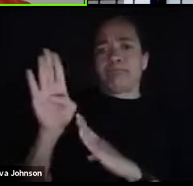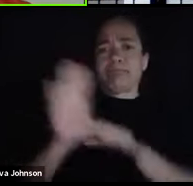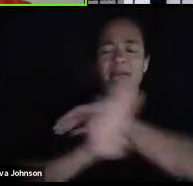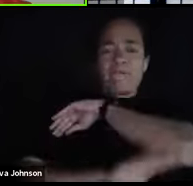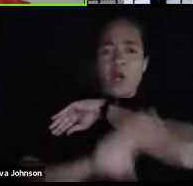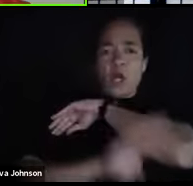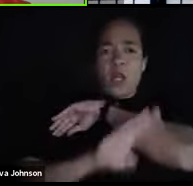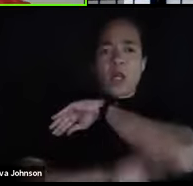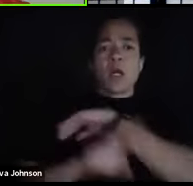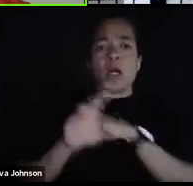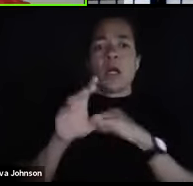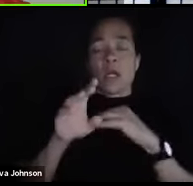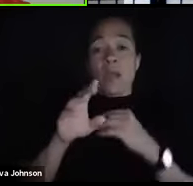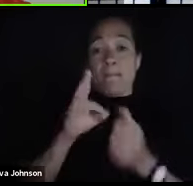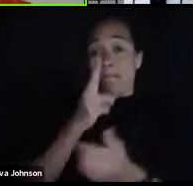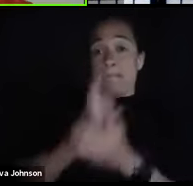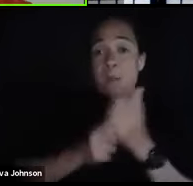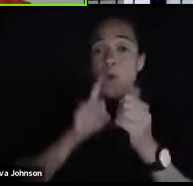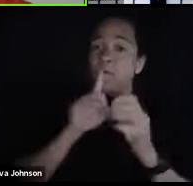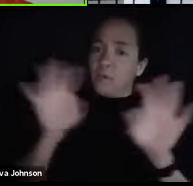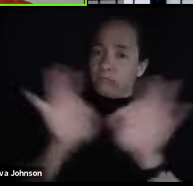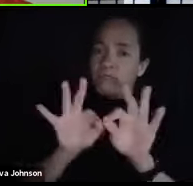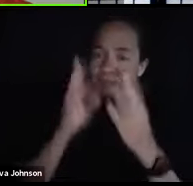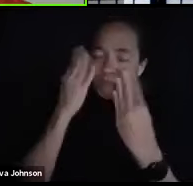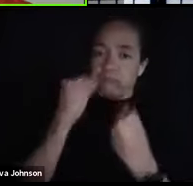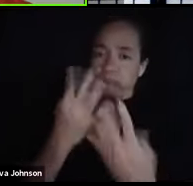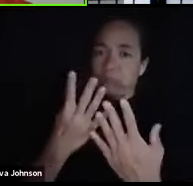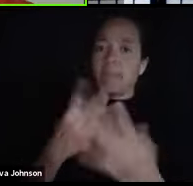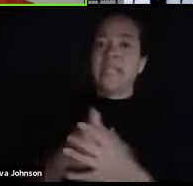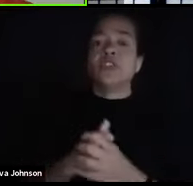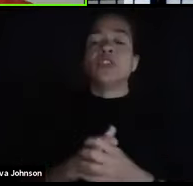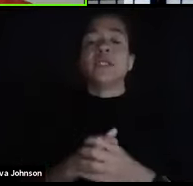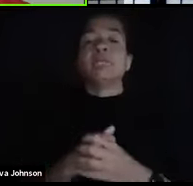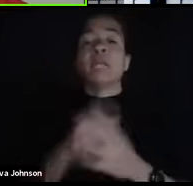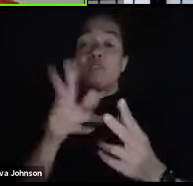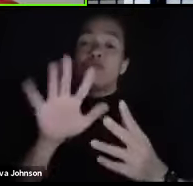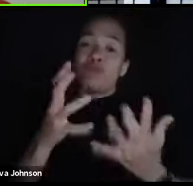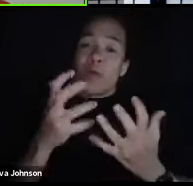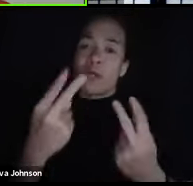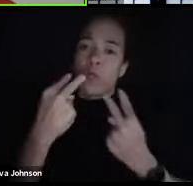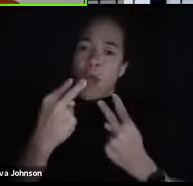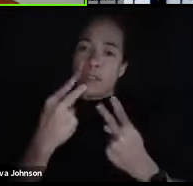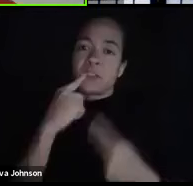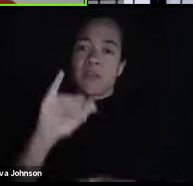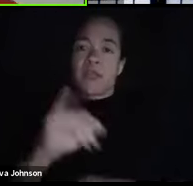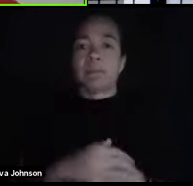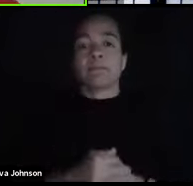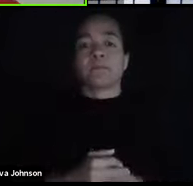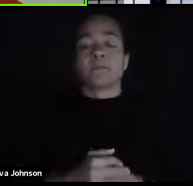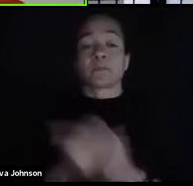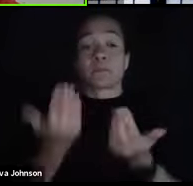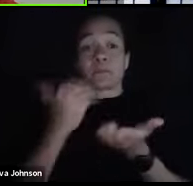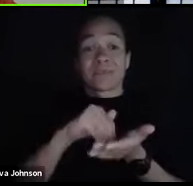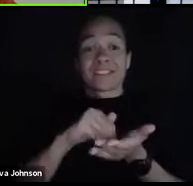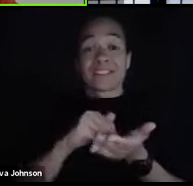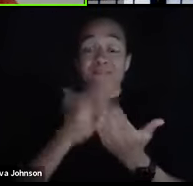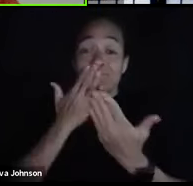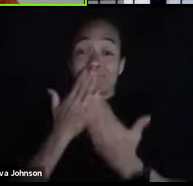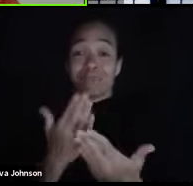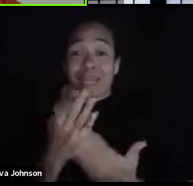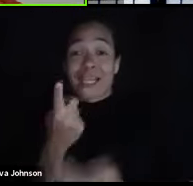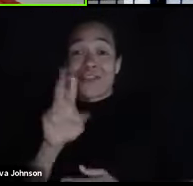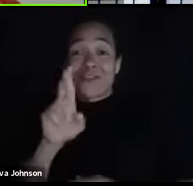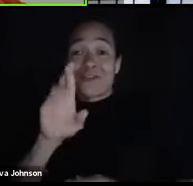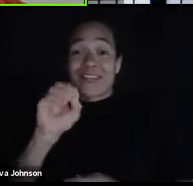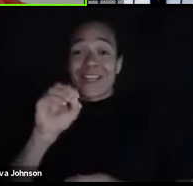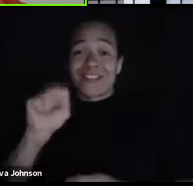sure both of those will be extremely informative. It's something you wanted to tune in for. Once again, one last time. Thank you, Dr. Ross. Thank